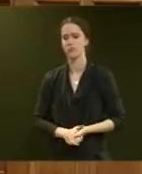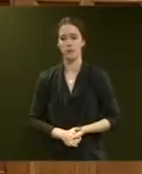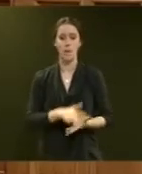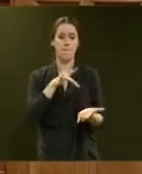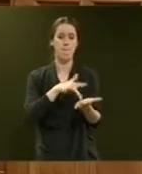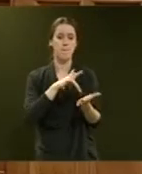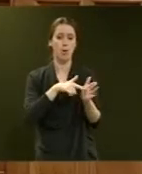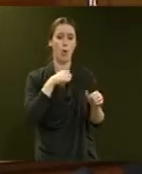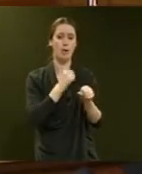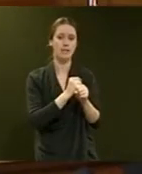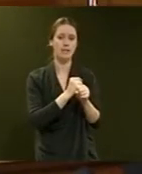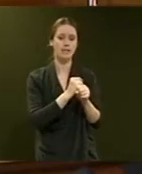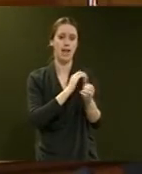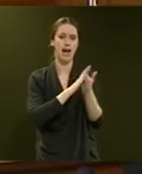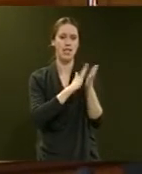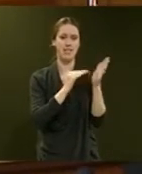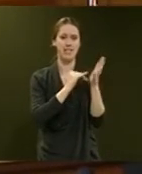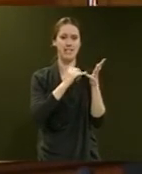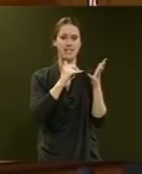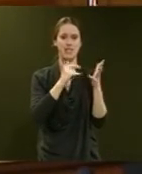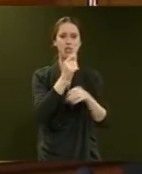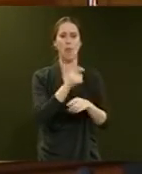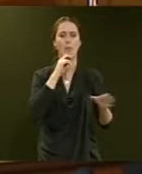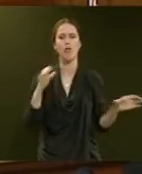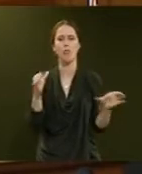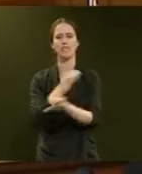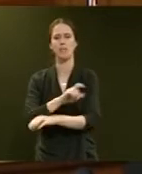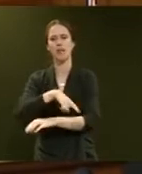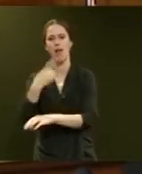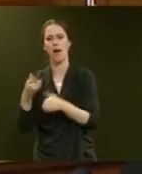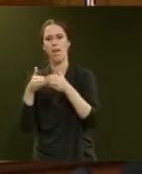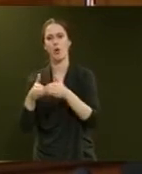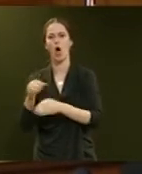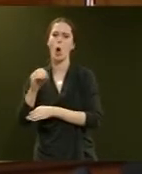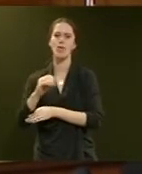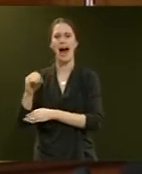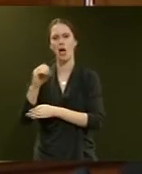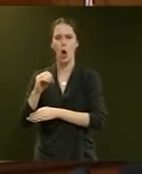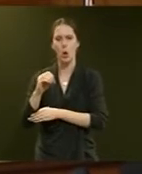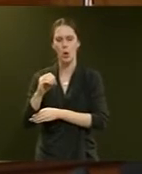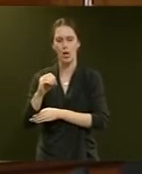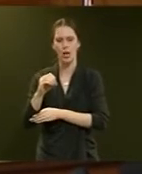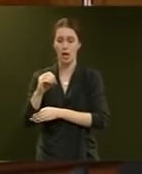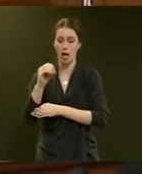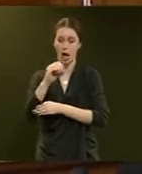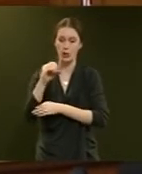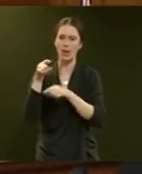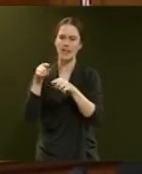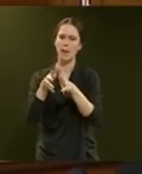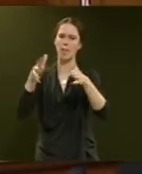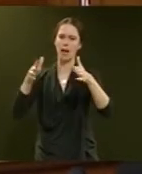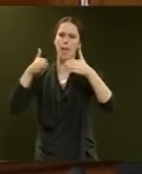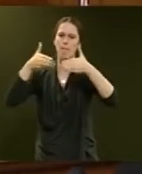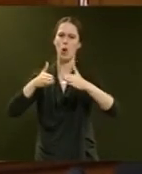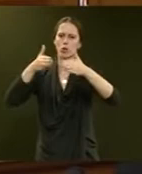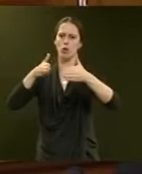-August, HMNZS Taupo will be replaced by the offshore patrol vessel Otago. Otago, being a larger vessel,